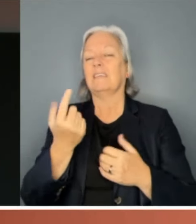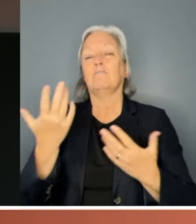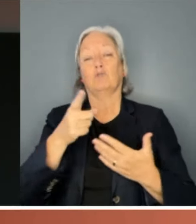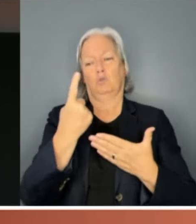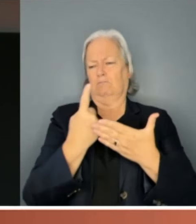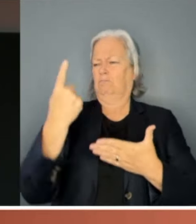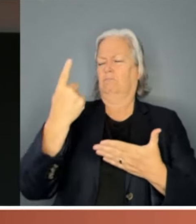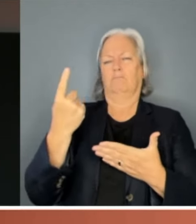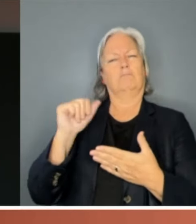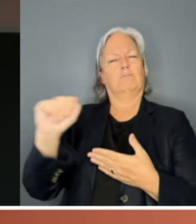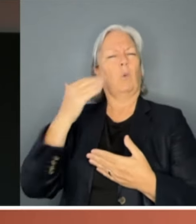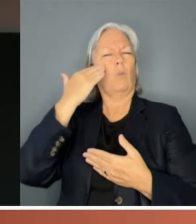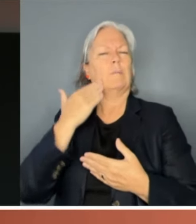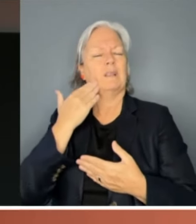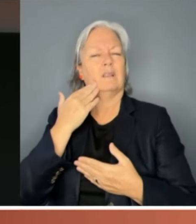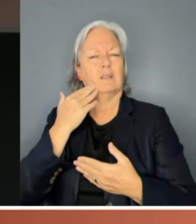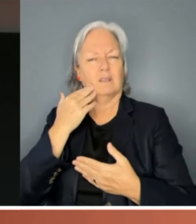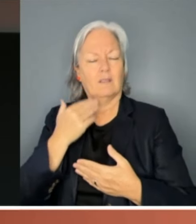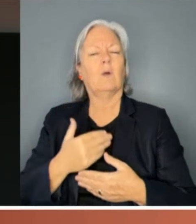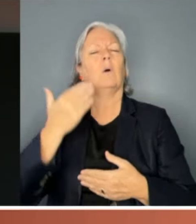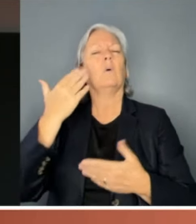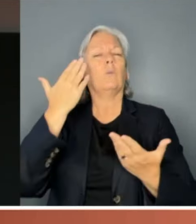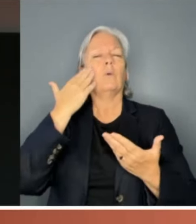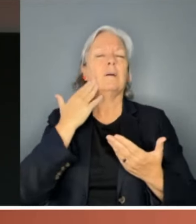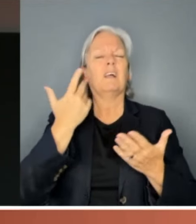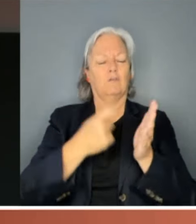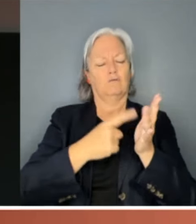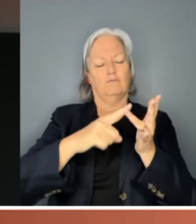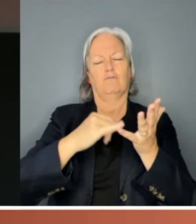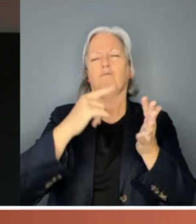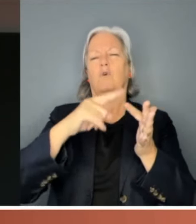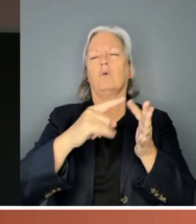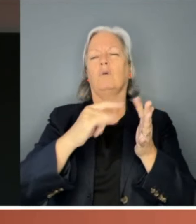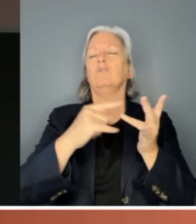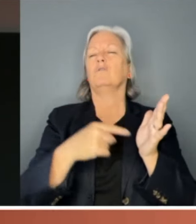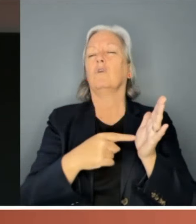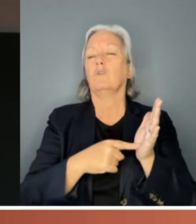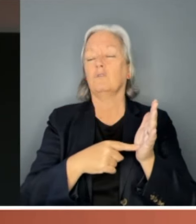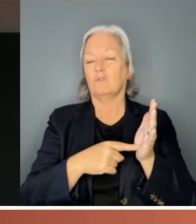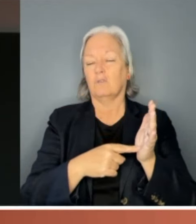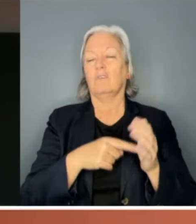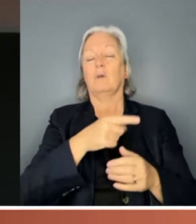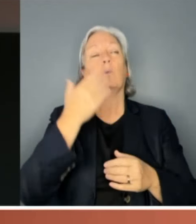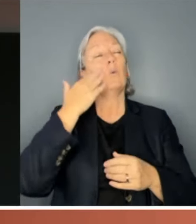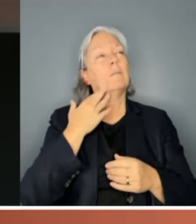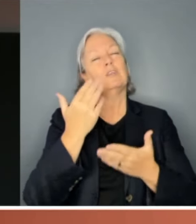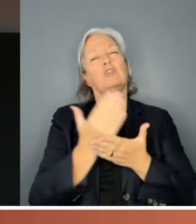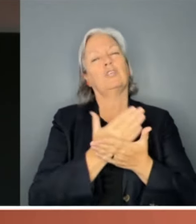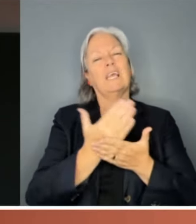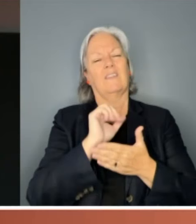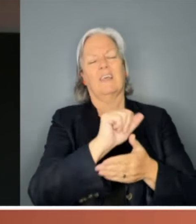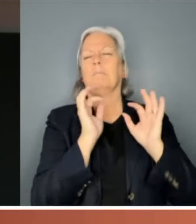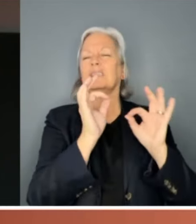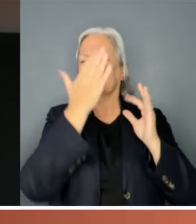Australian suffragists, such as Rose Scott, argued that women shared a particular experience that